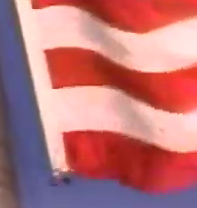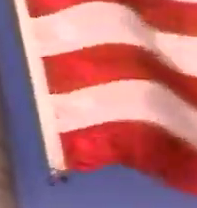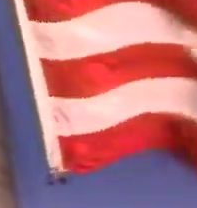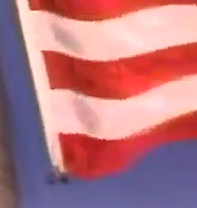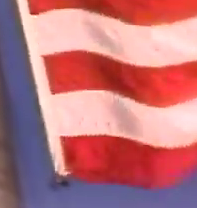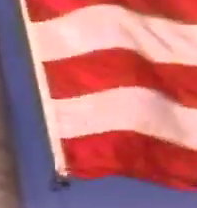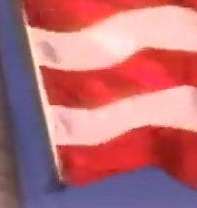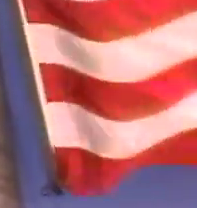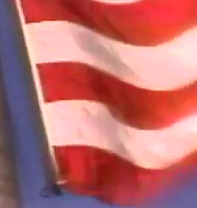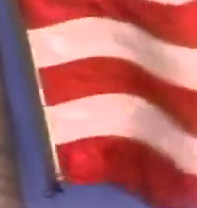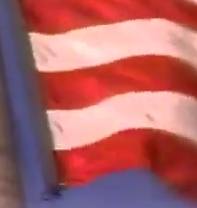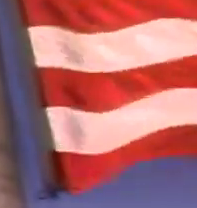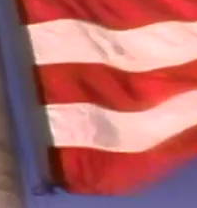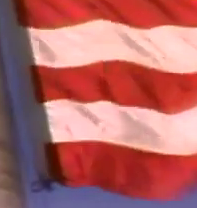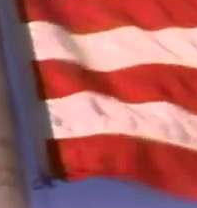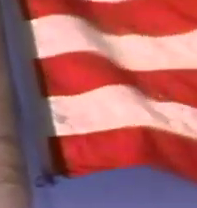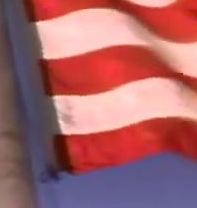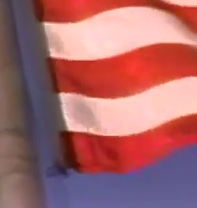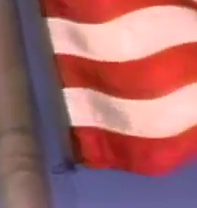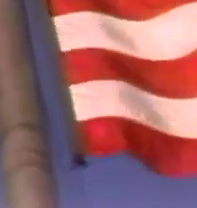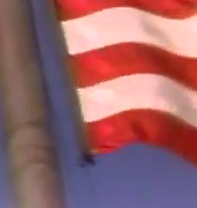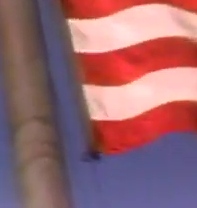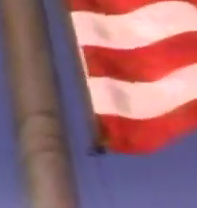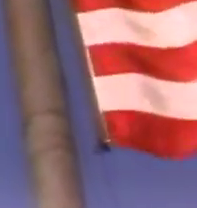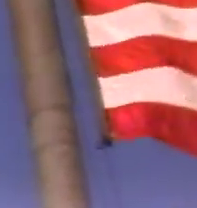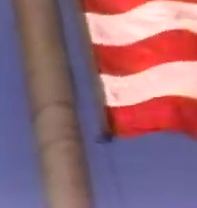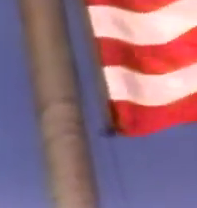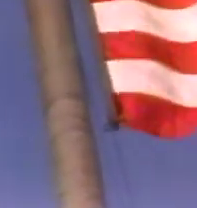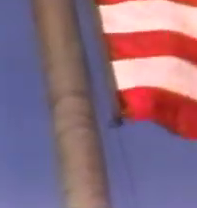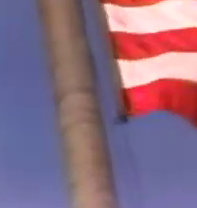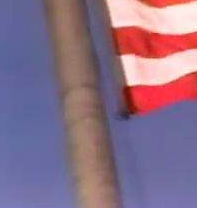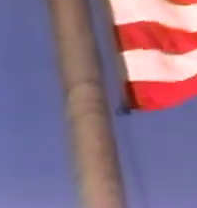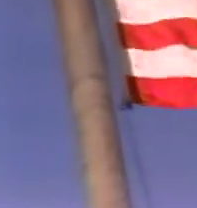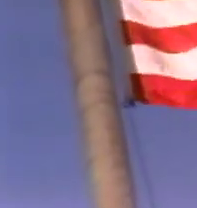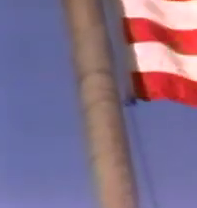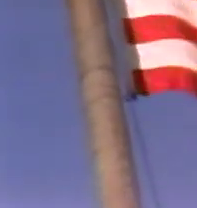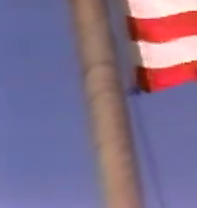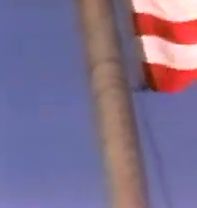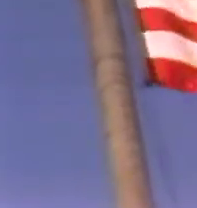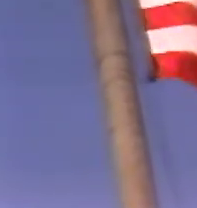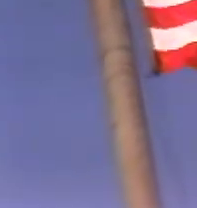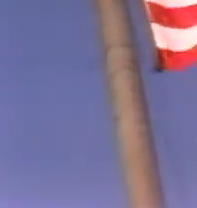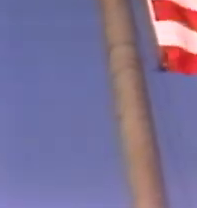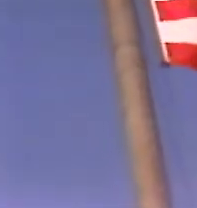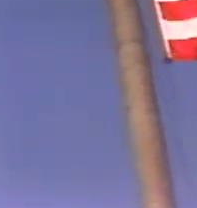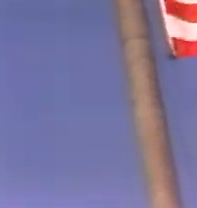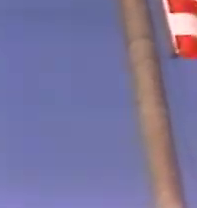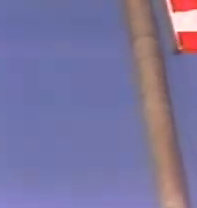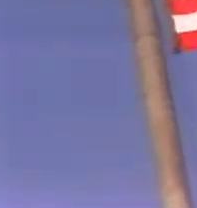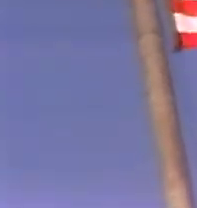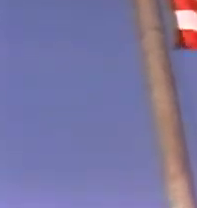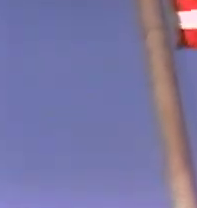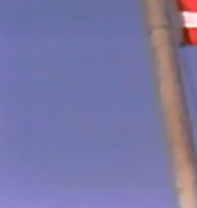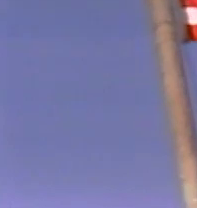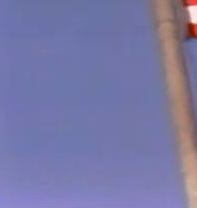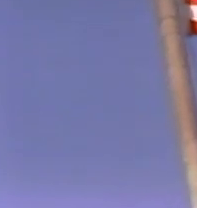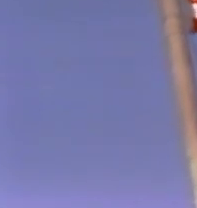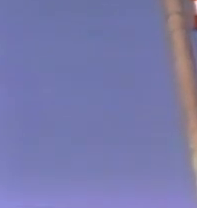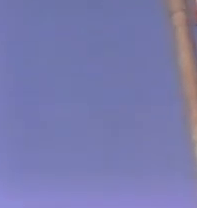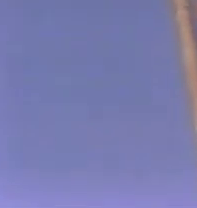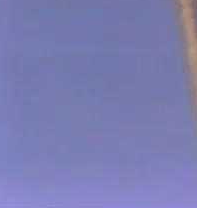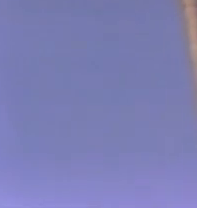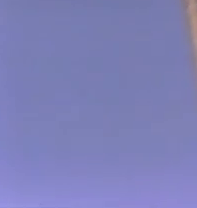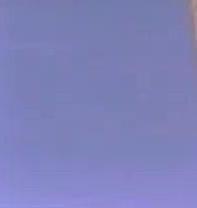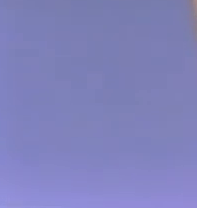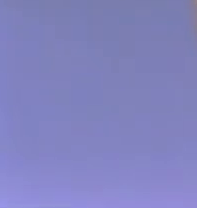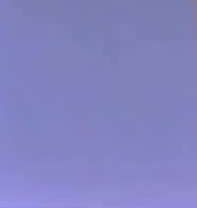¶ Proudly it waves, glory ¶ ¶ Over